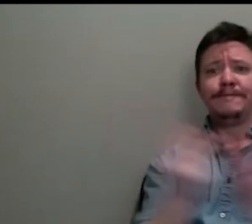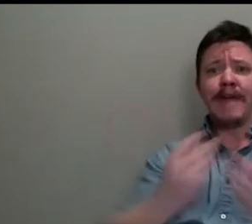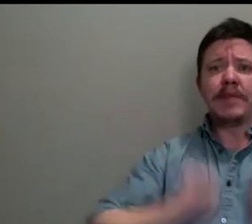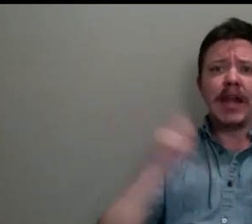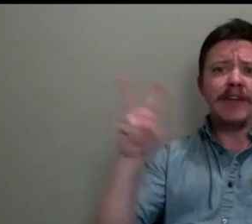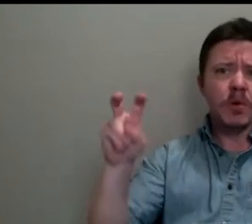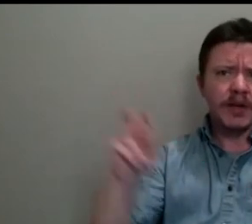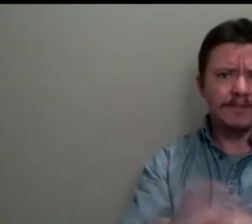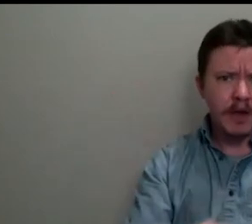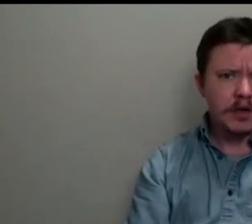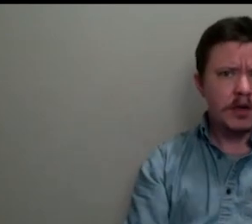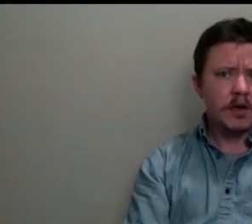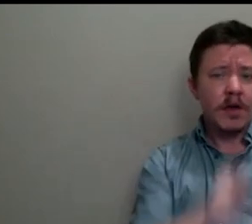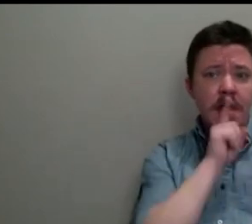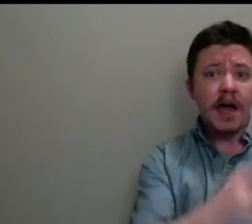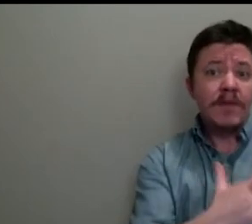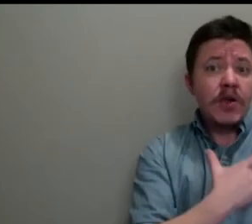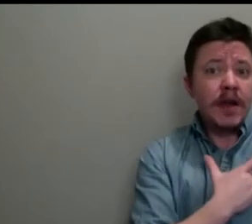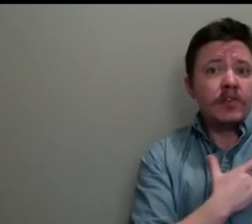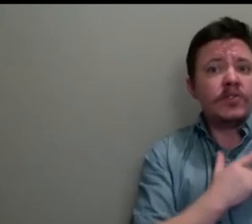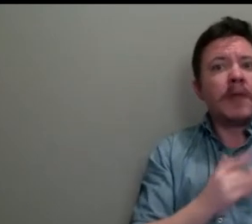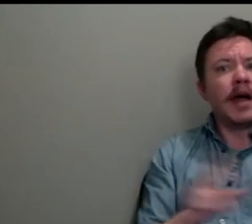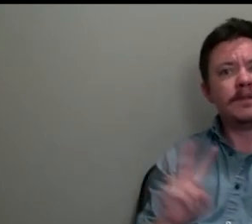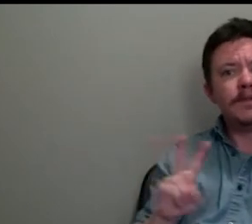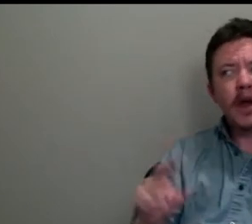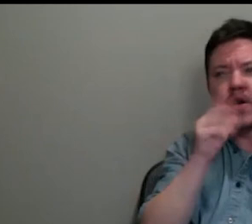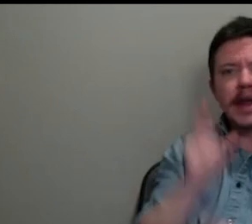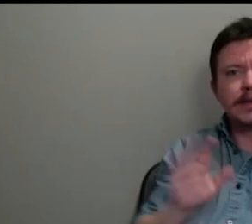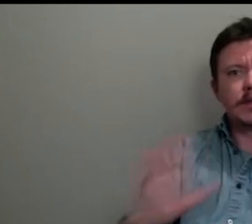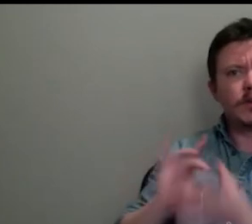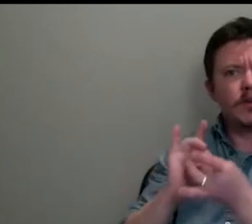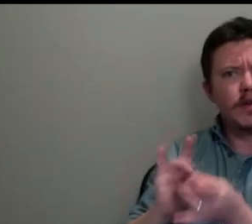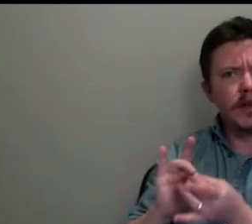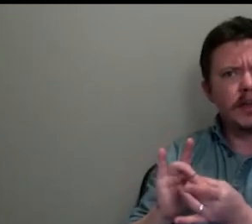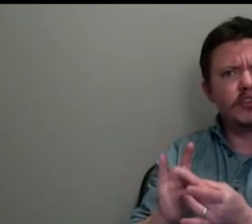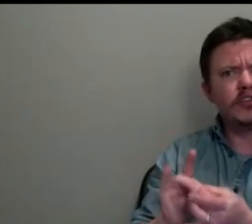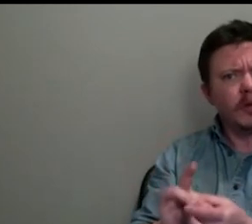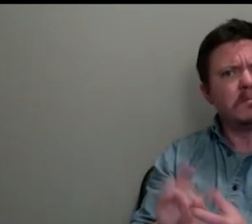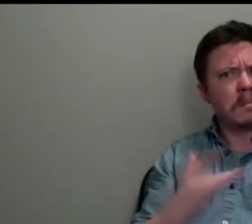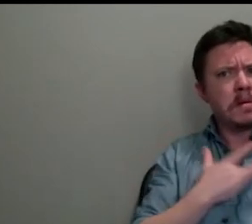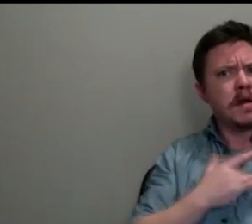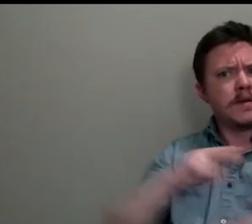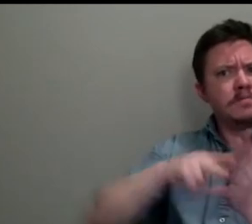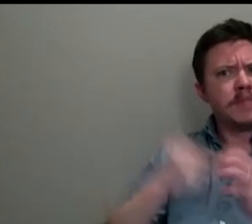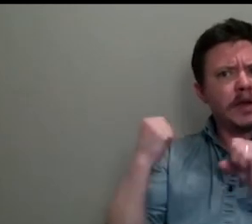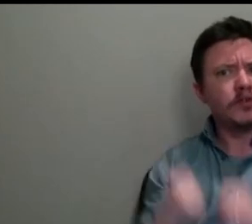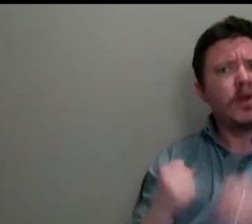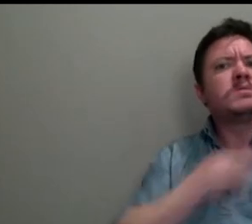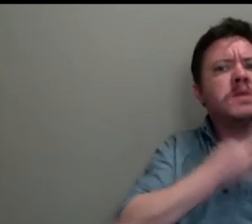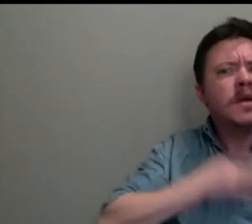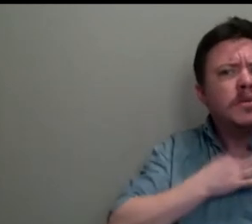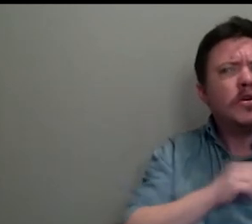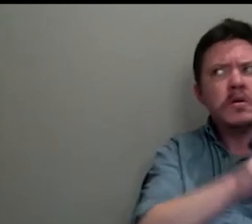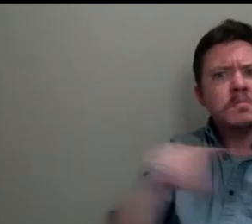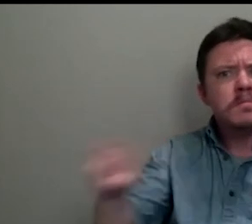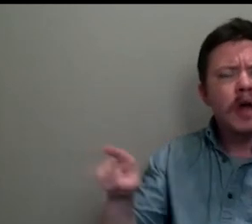I see, I'm very touched by their relationship. And I see a great deal of meaning there. And I'm wondering if it struck others as, you know, just